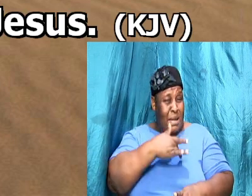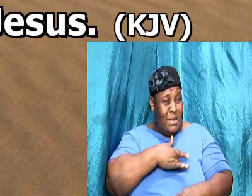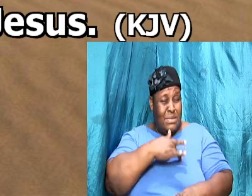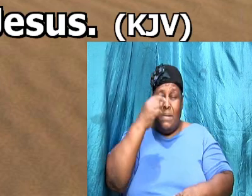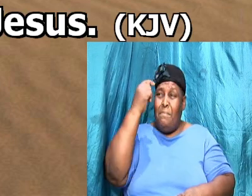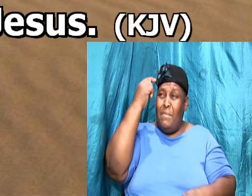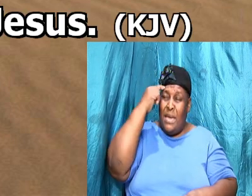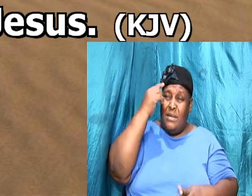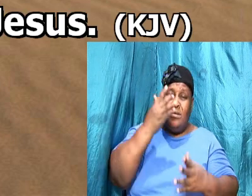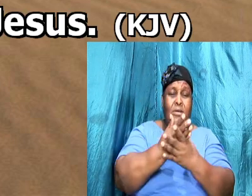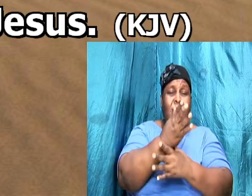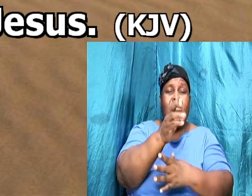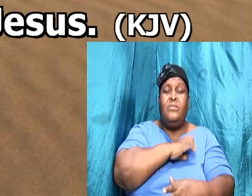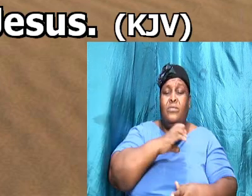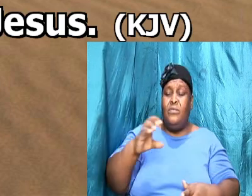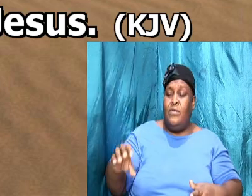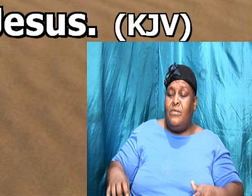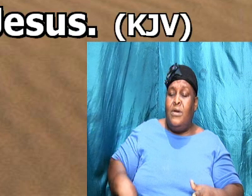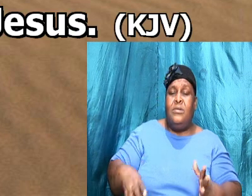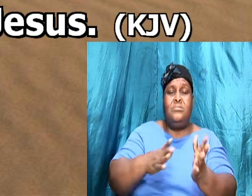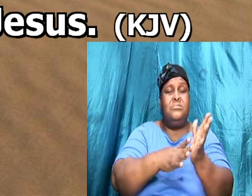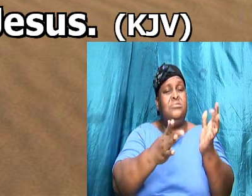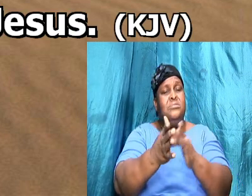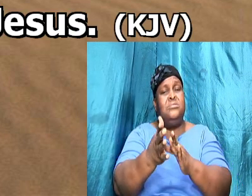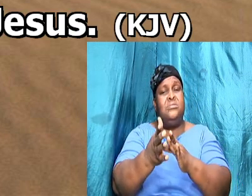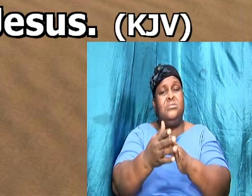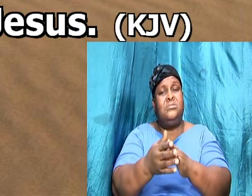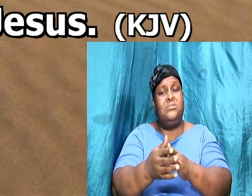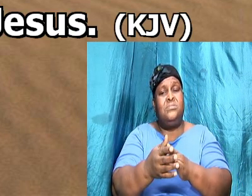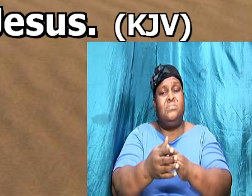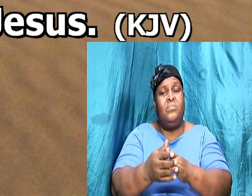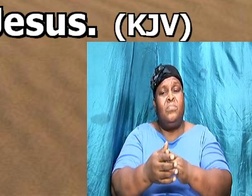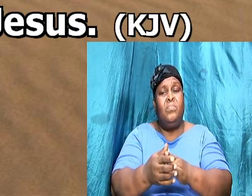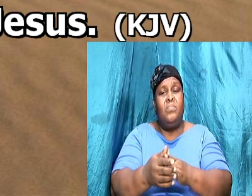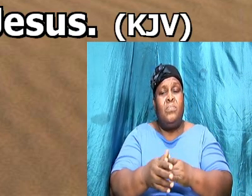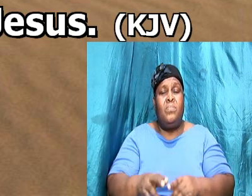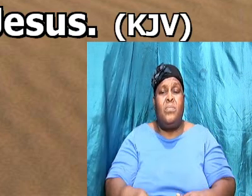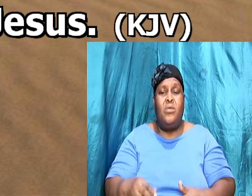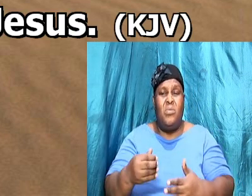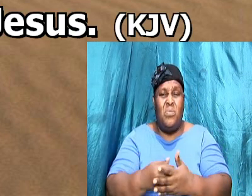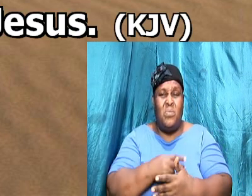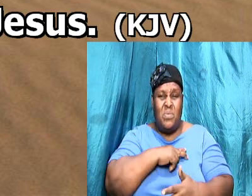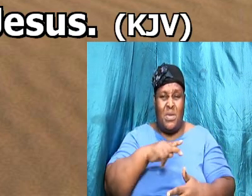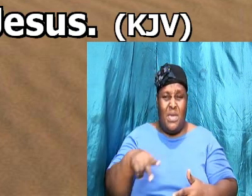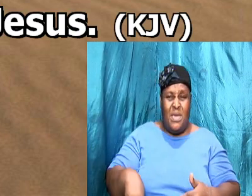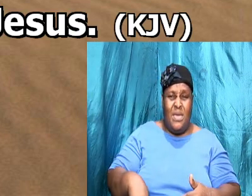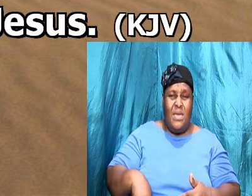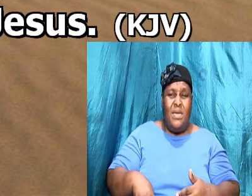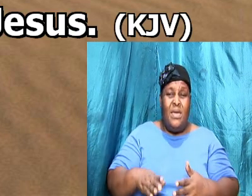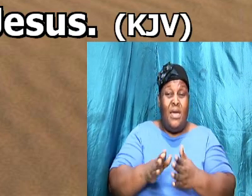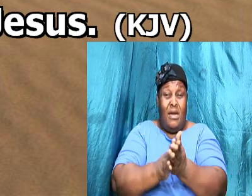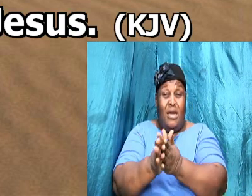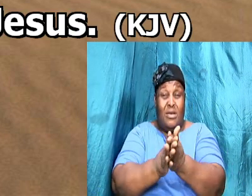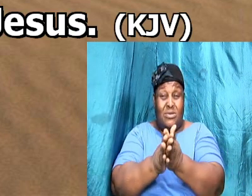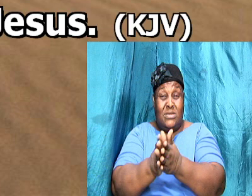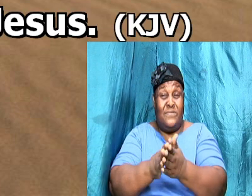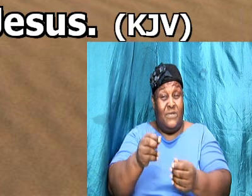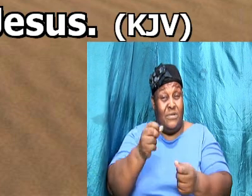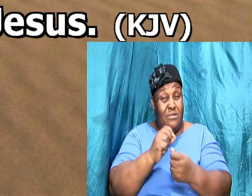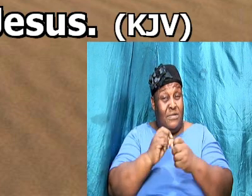Christ Jesus. The New King James Version said, Be anxious for nothing.